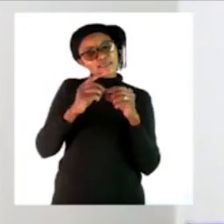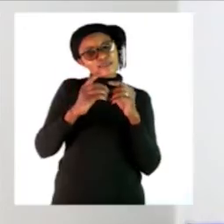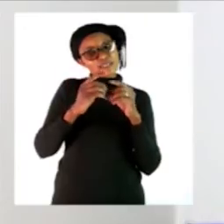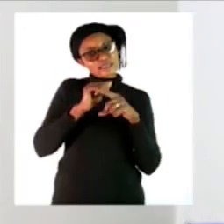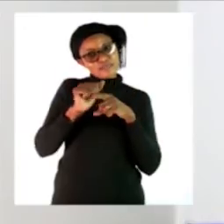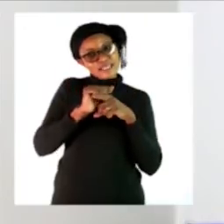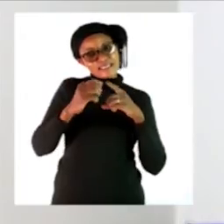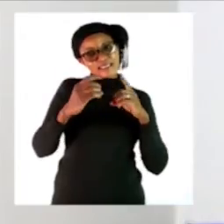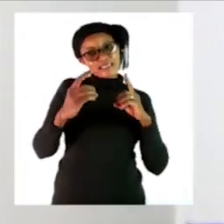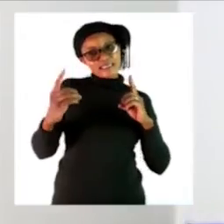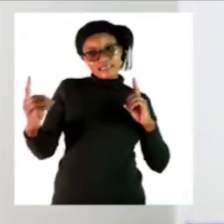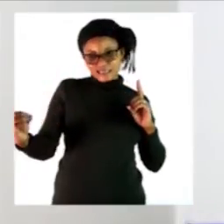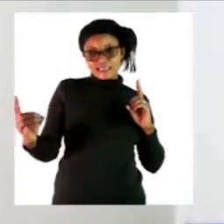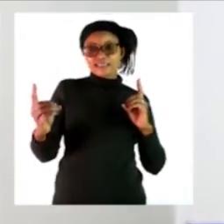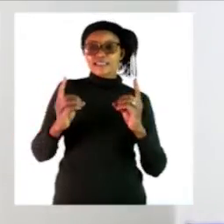social distancing